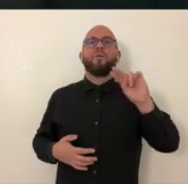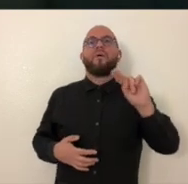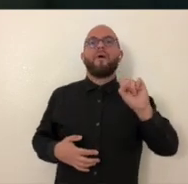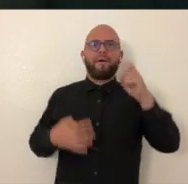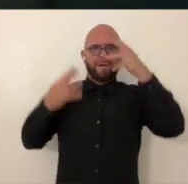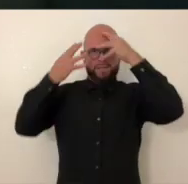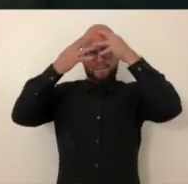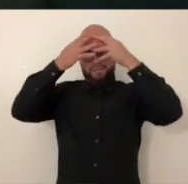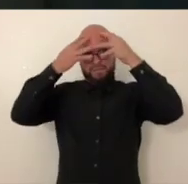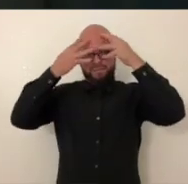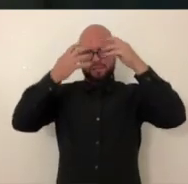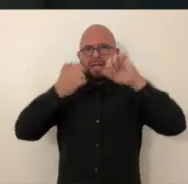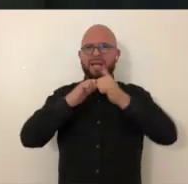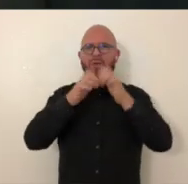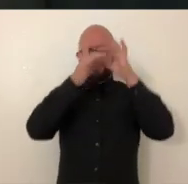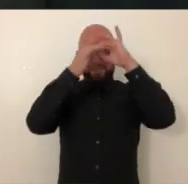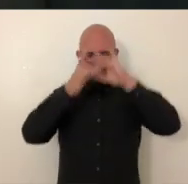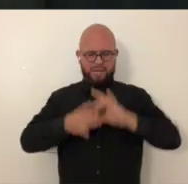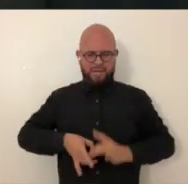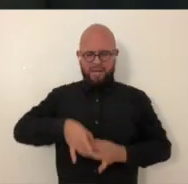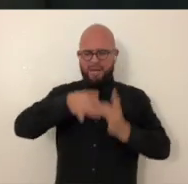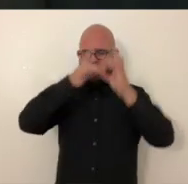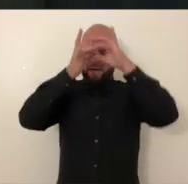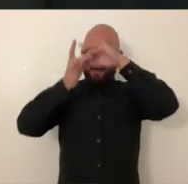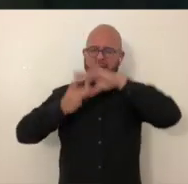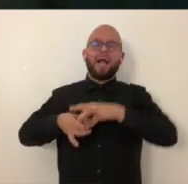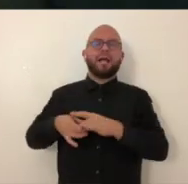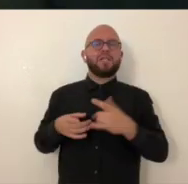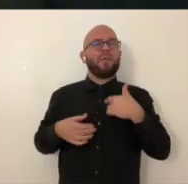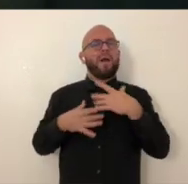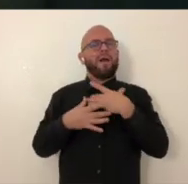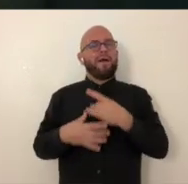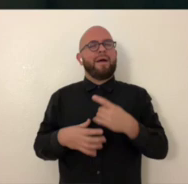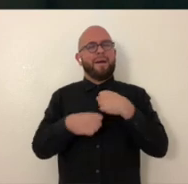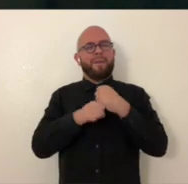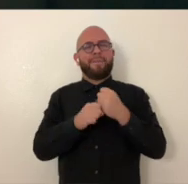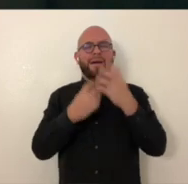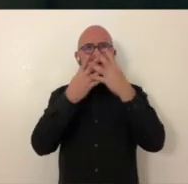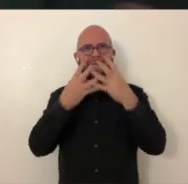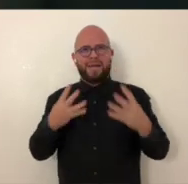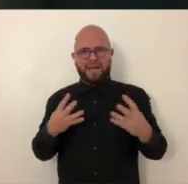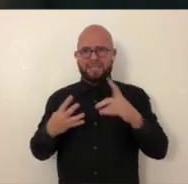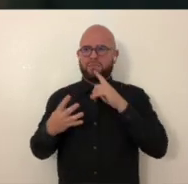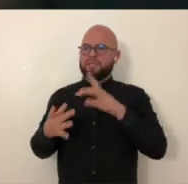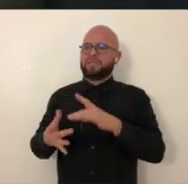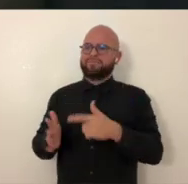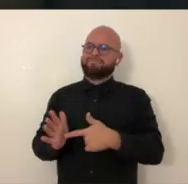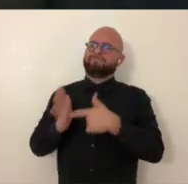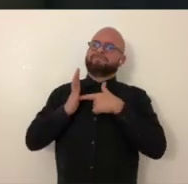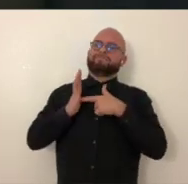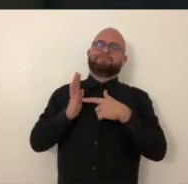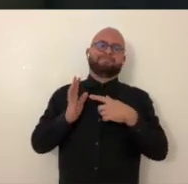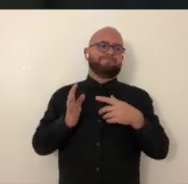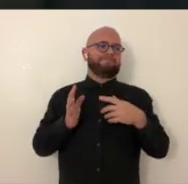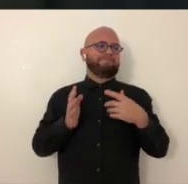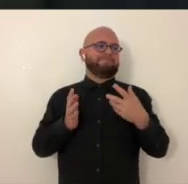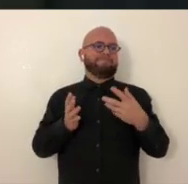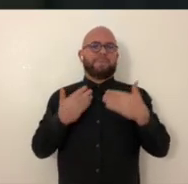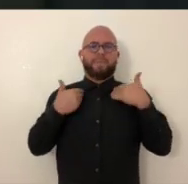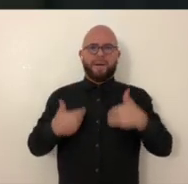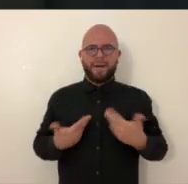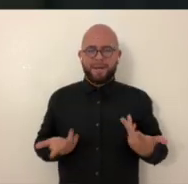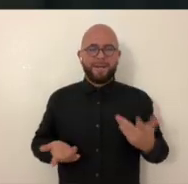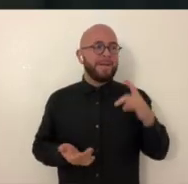how things are connected within our body. So I like to kind of create these net like shapes that allude back and reference the body.